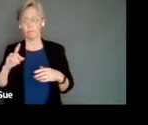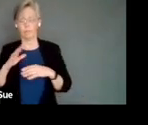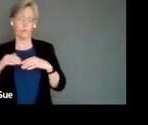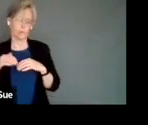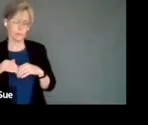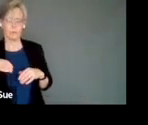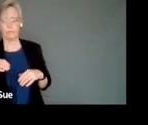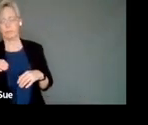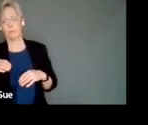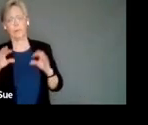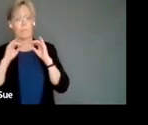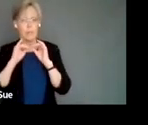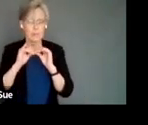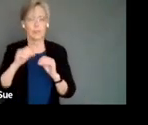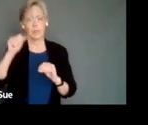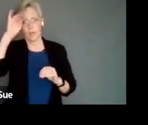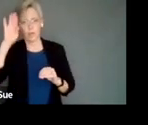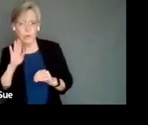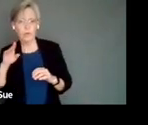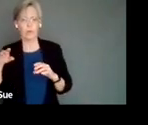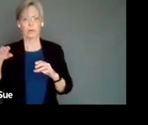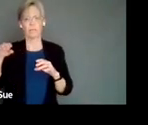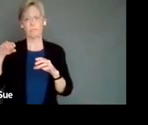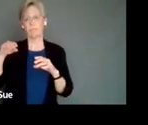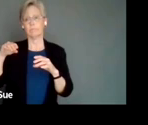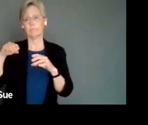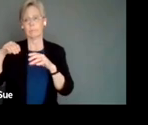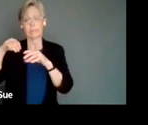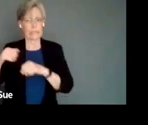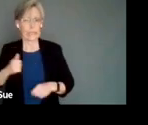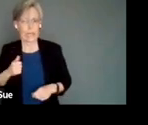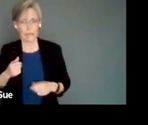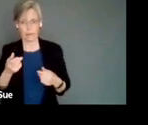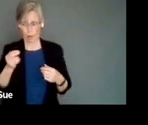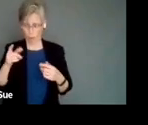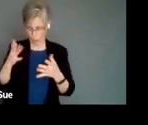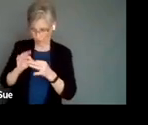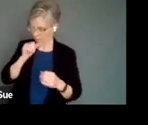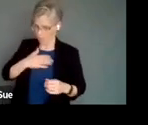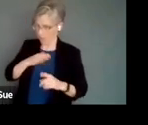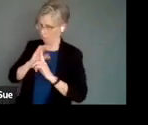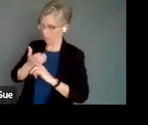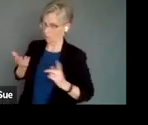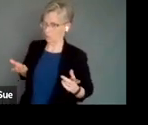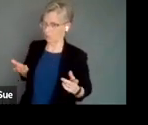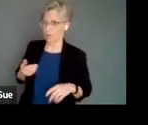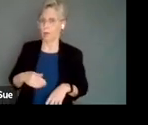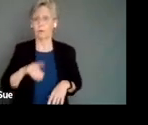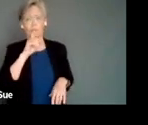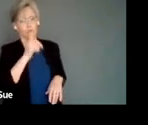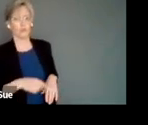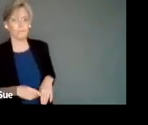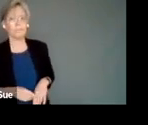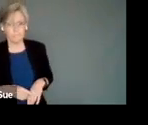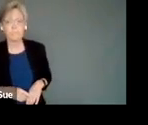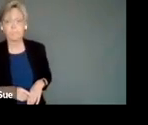meaning in Canada. And Holly, do you want to just talk about this because it's not my culture? Sure, yeah. So